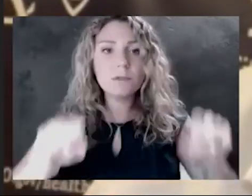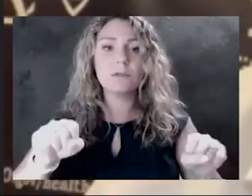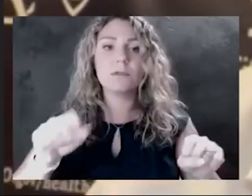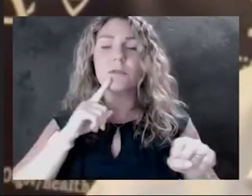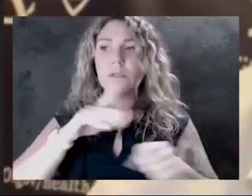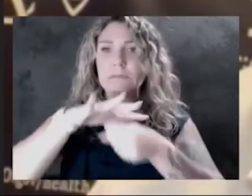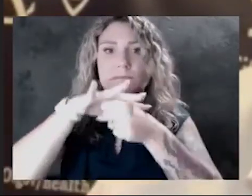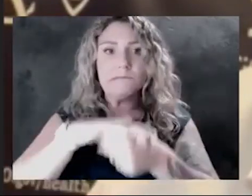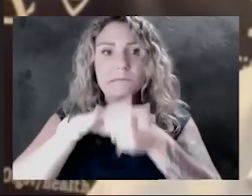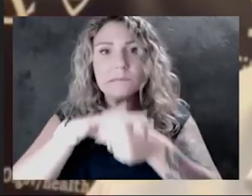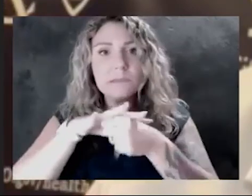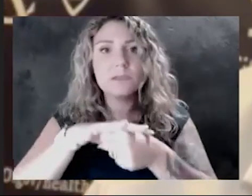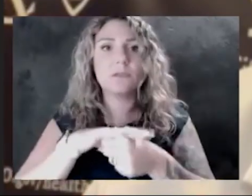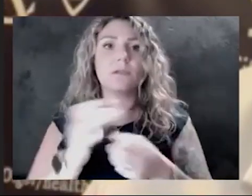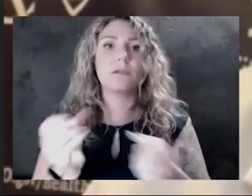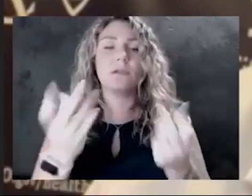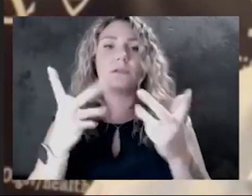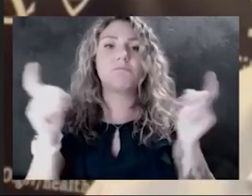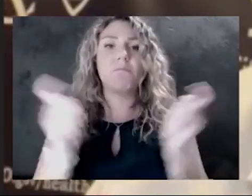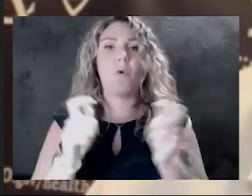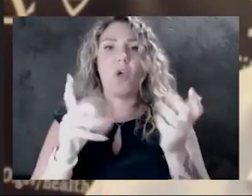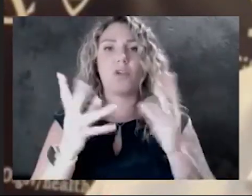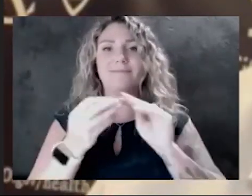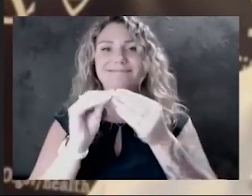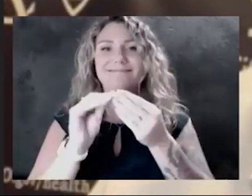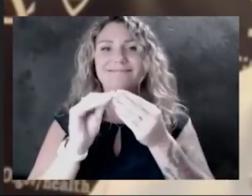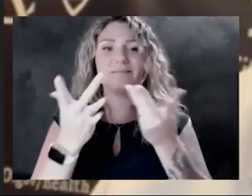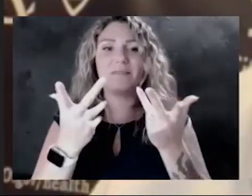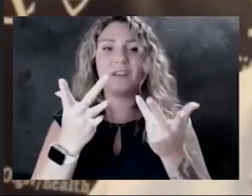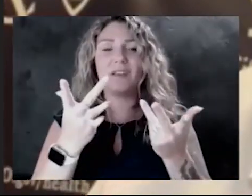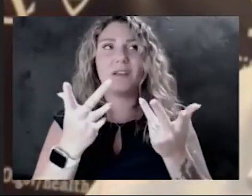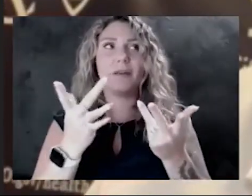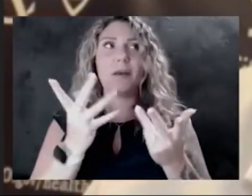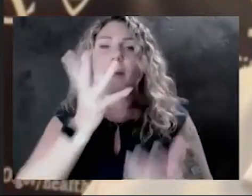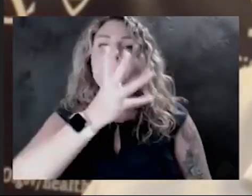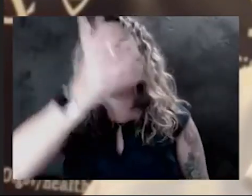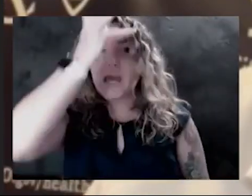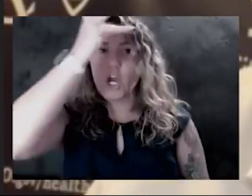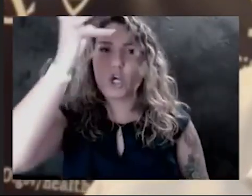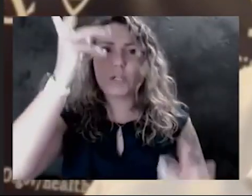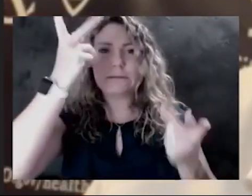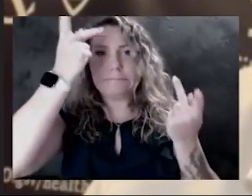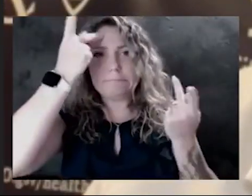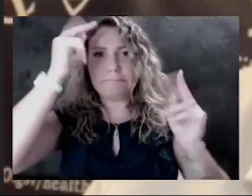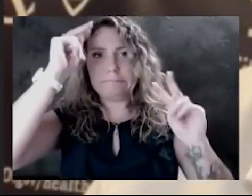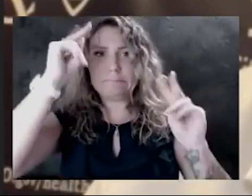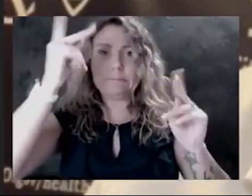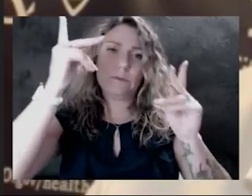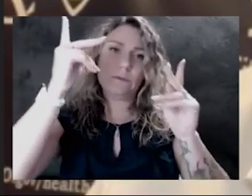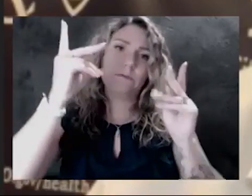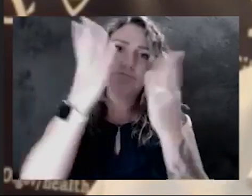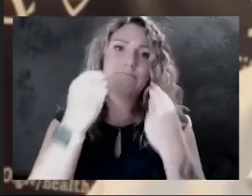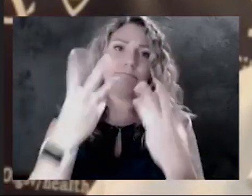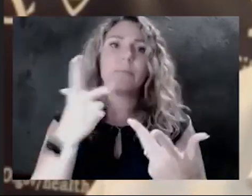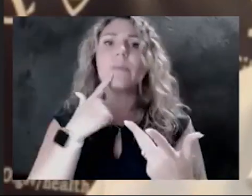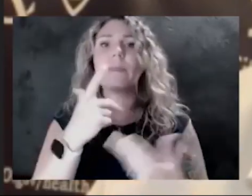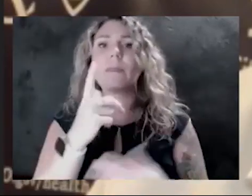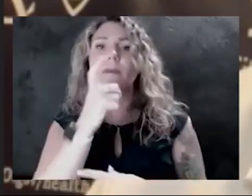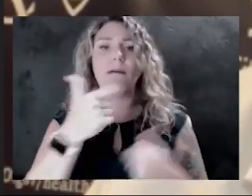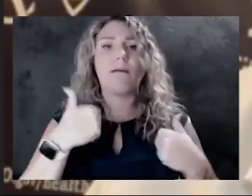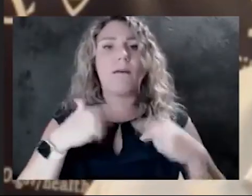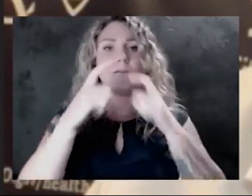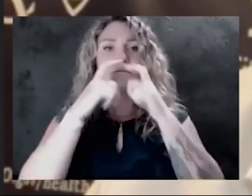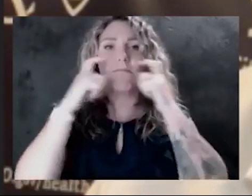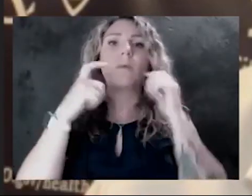by a small number of, I think, very ill-informed parents to not have masks mandated in the schools.